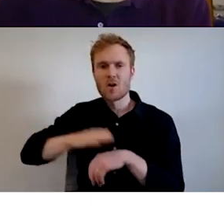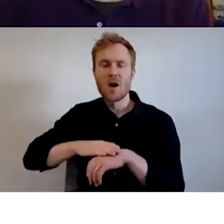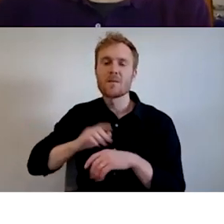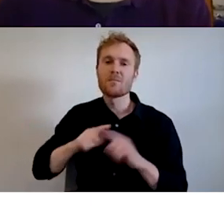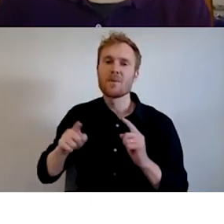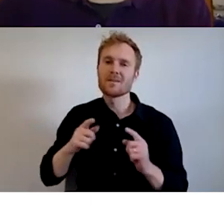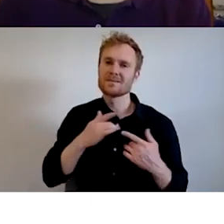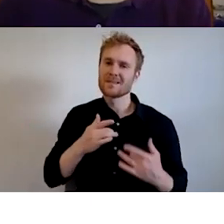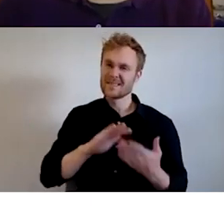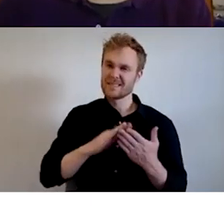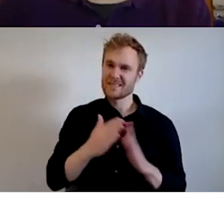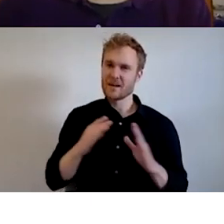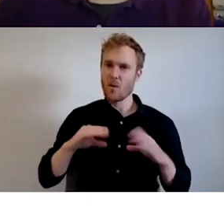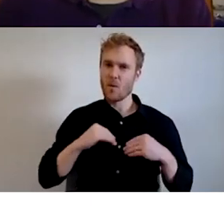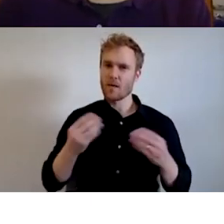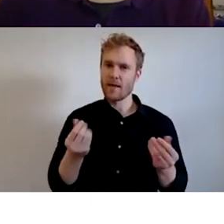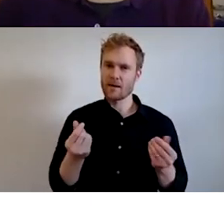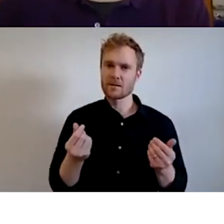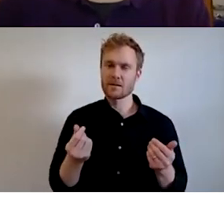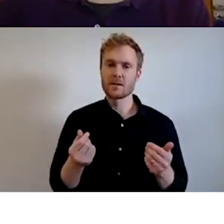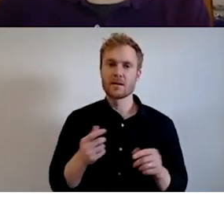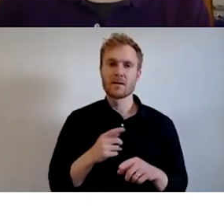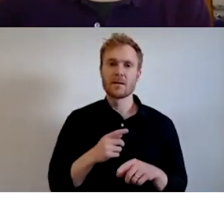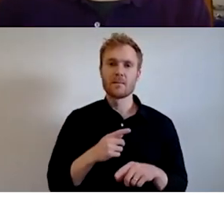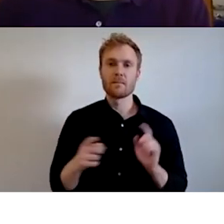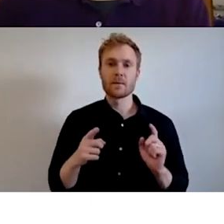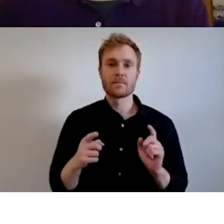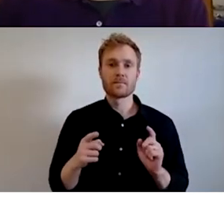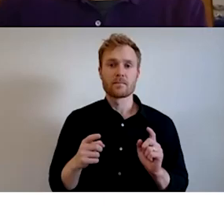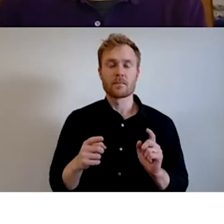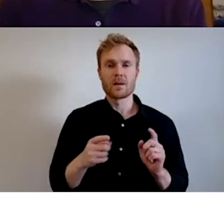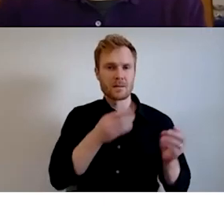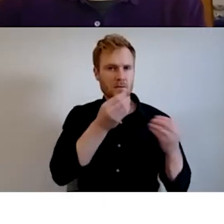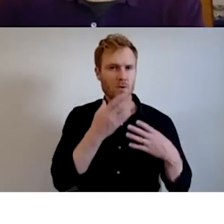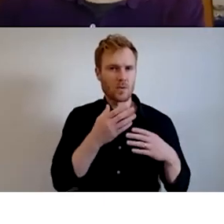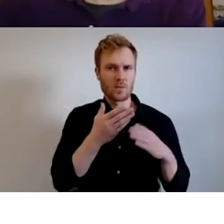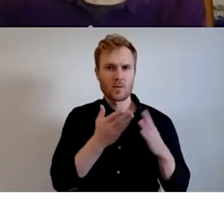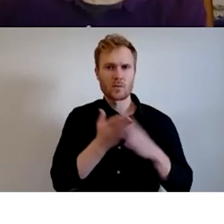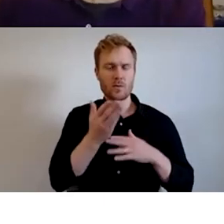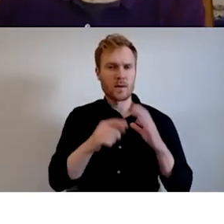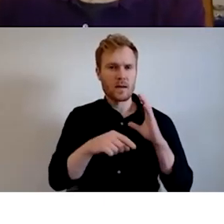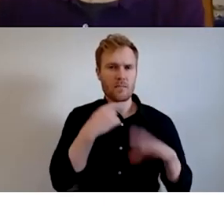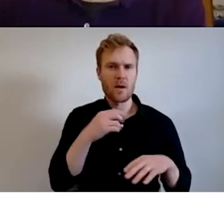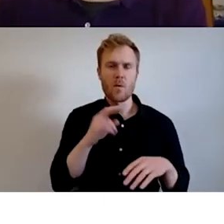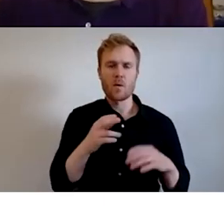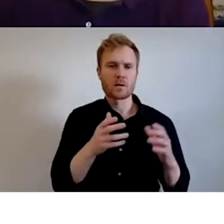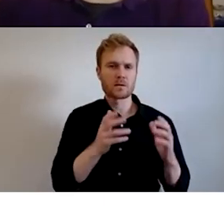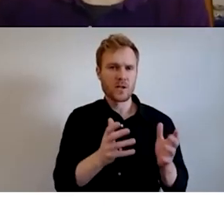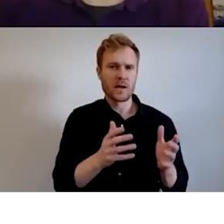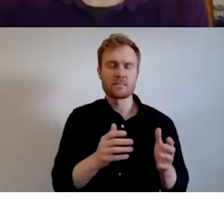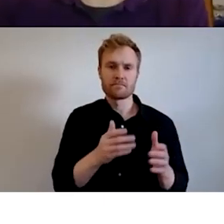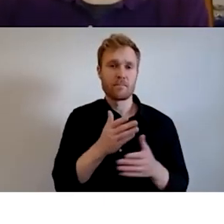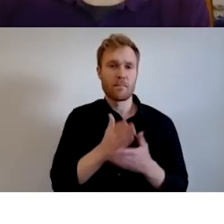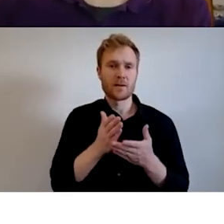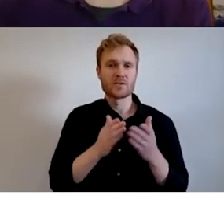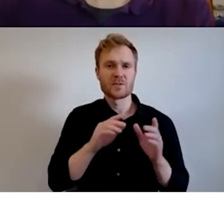here, you can just kind of let us know, um, through an email or in the chat, or you can fill out a survey capital budget survey for 2021 and I'll